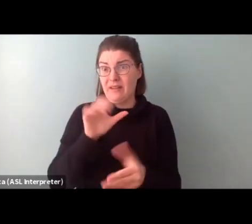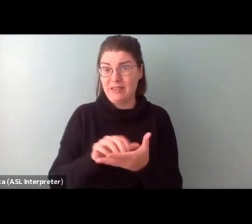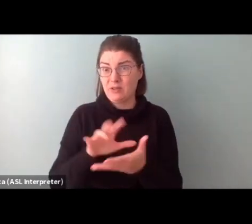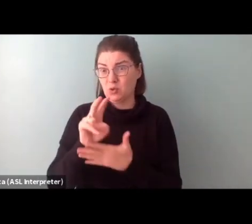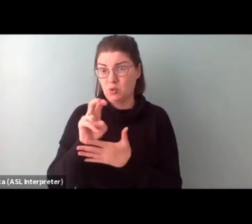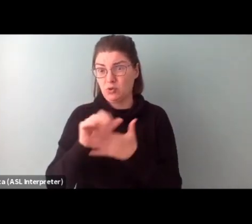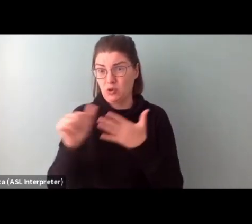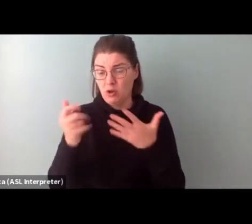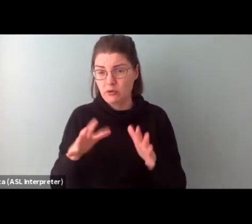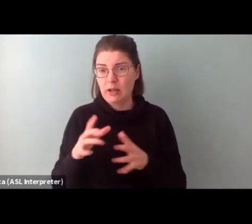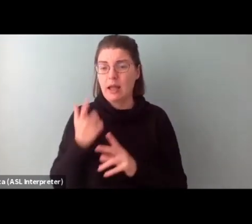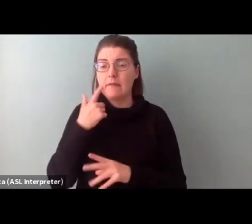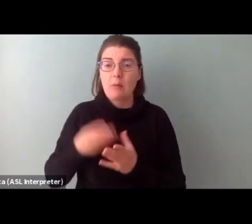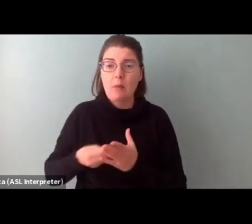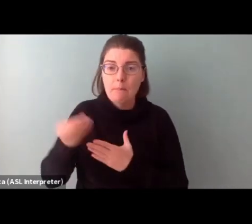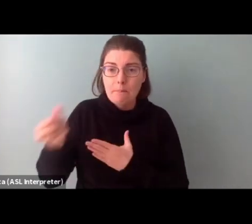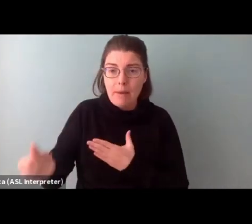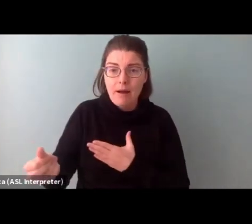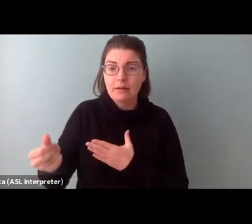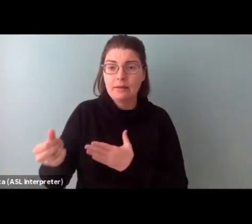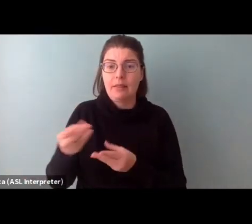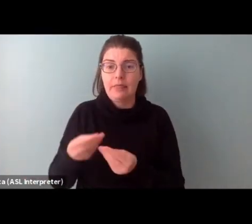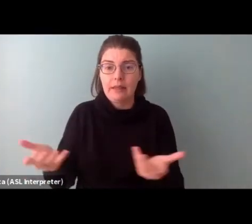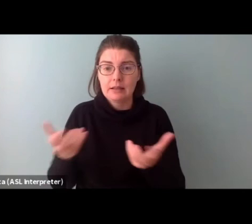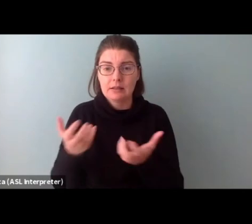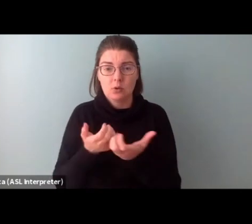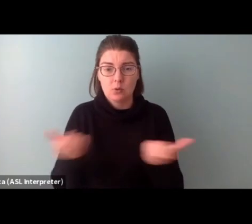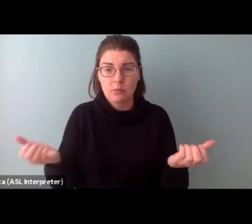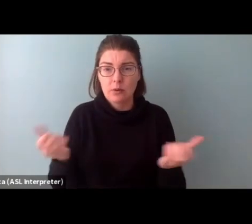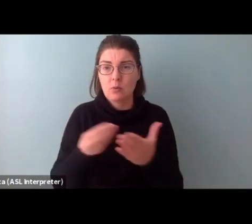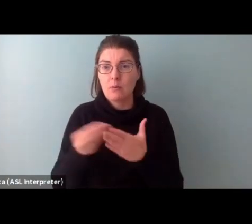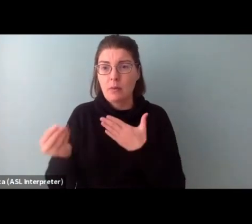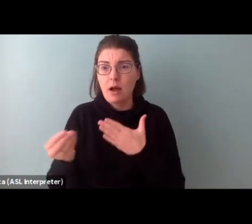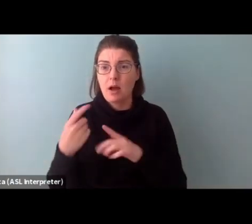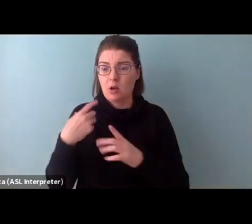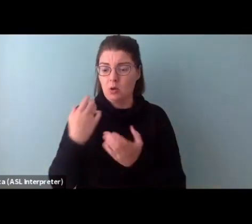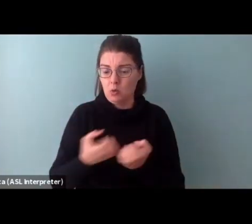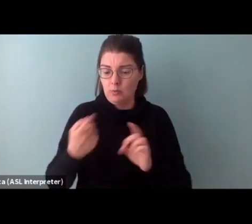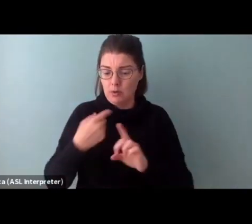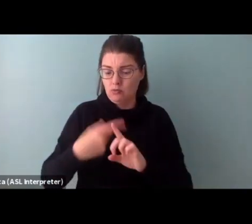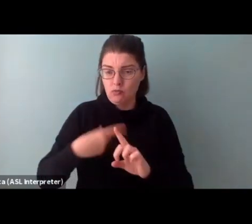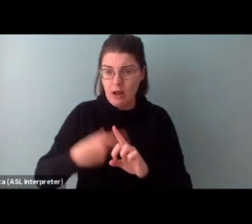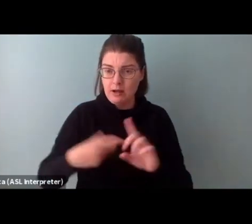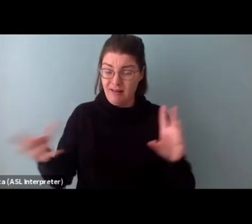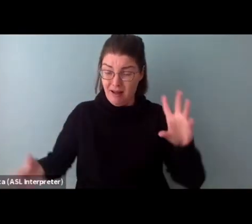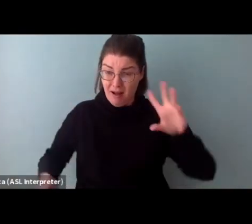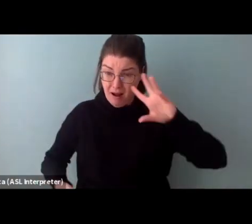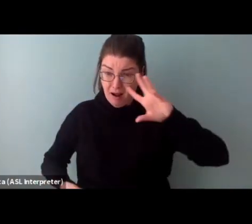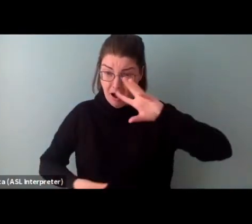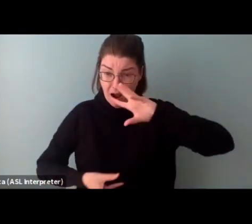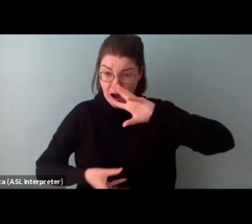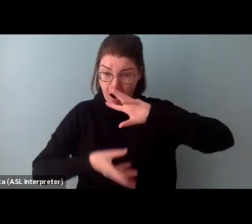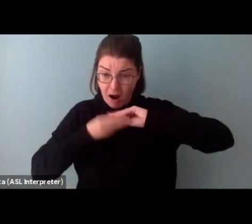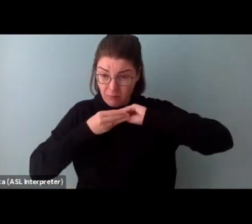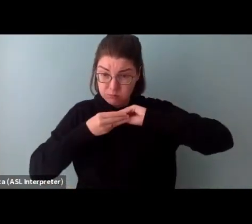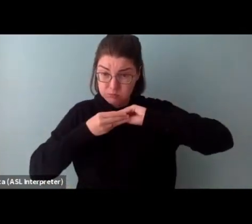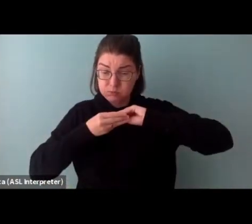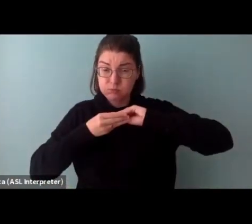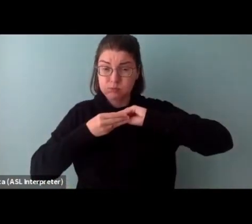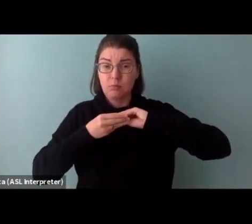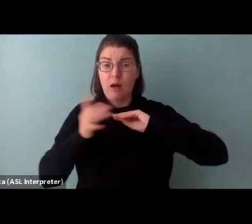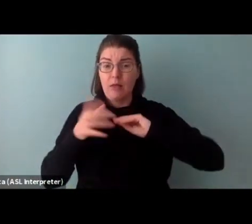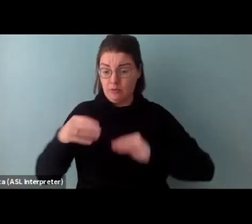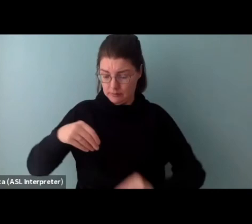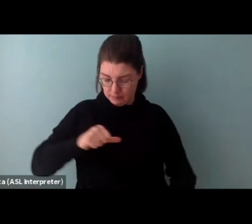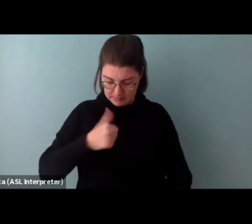purchase, how much of those materials, there's equipment I want to rent. So add up all of the costs of everything. And then also you want to